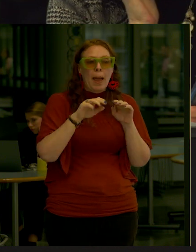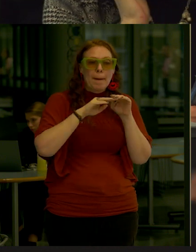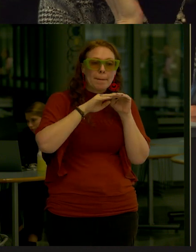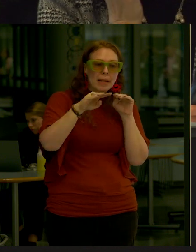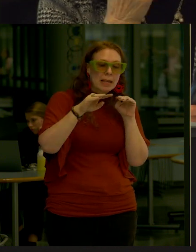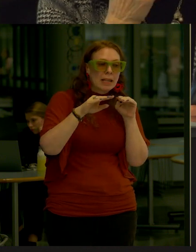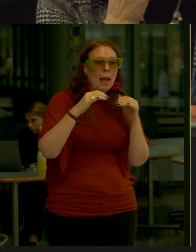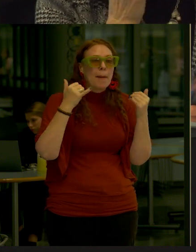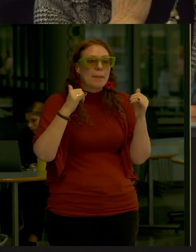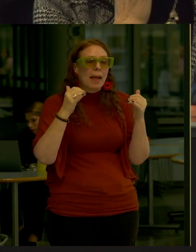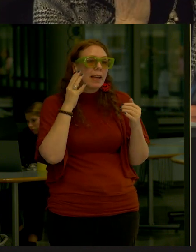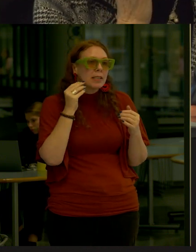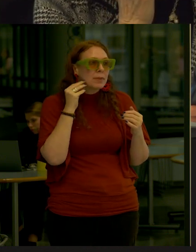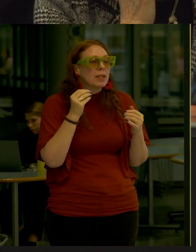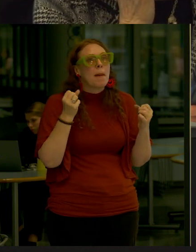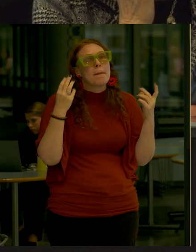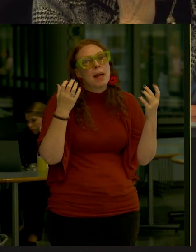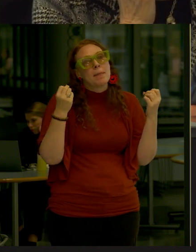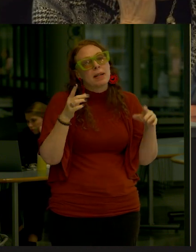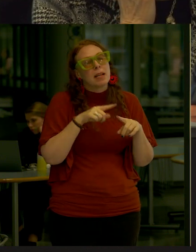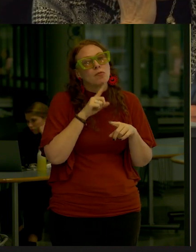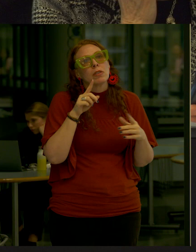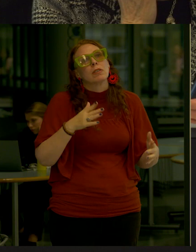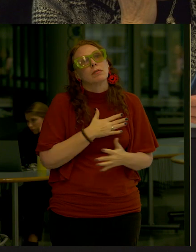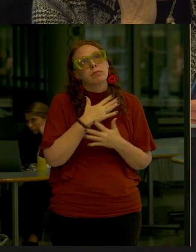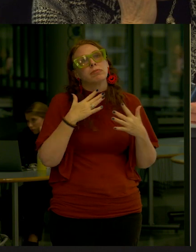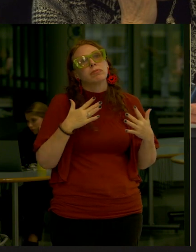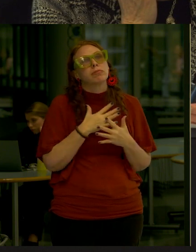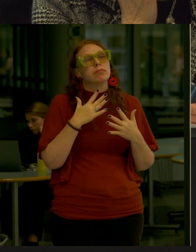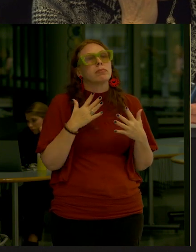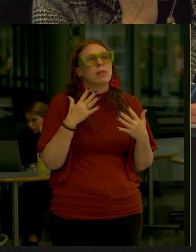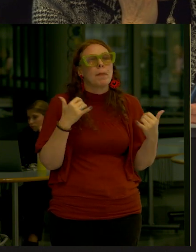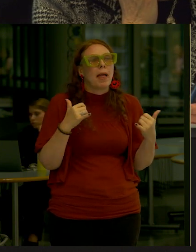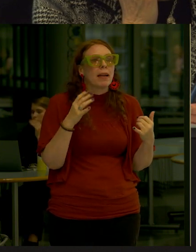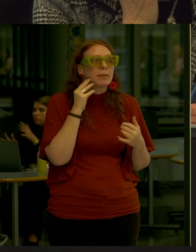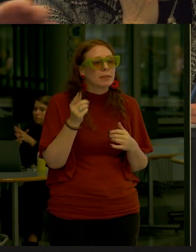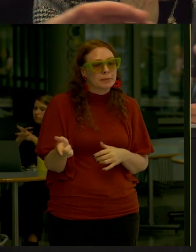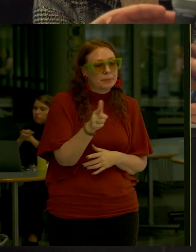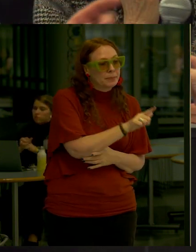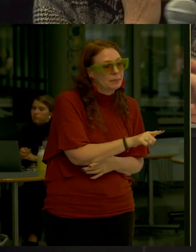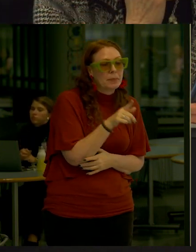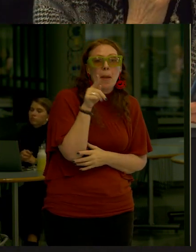That play experience That we heard many times People really appreciate I'll hand it over to Peter